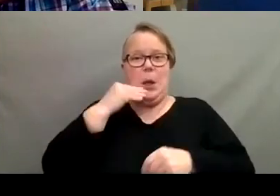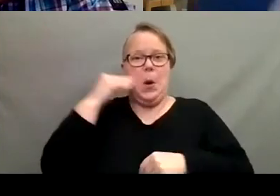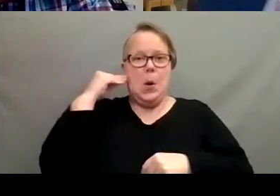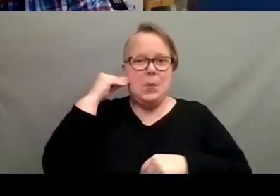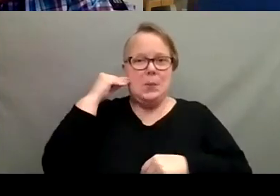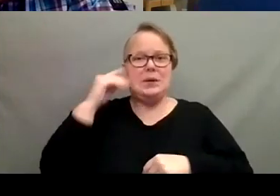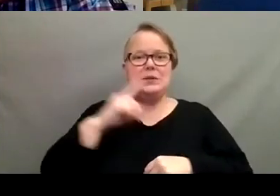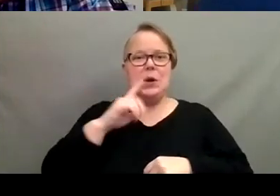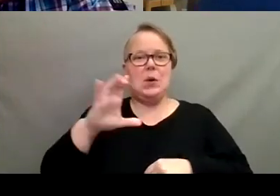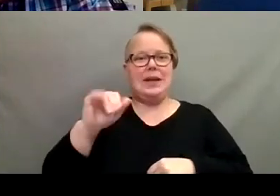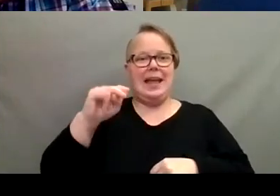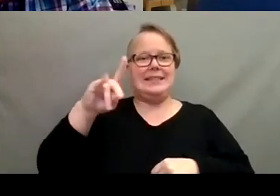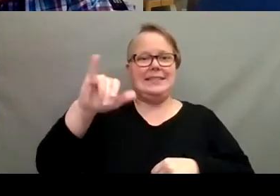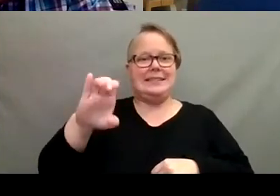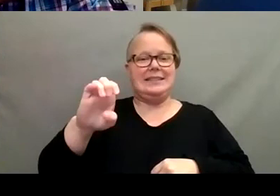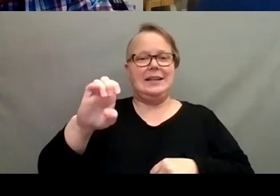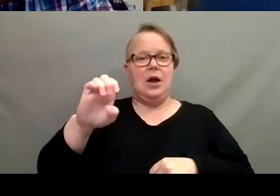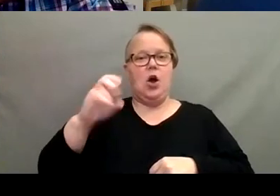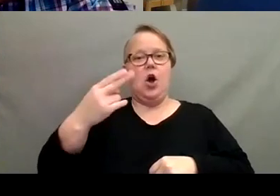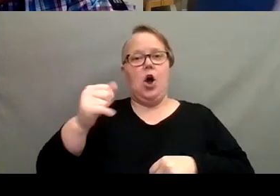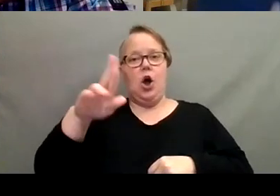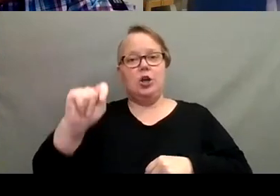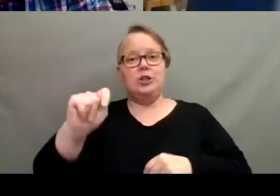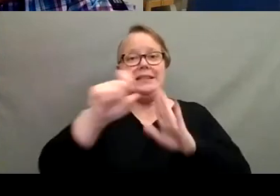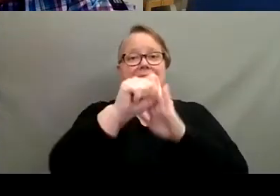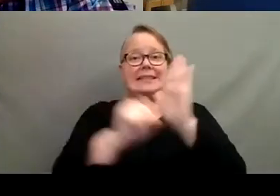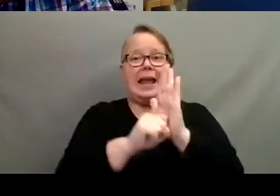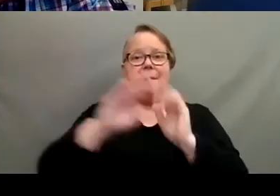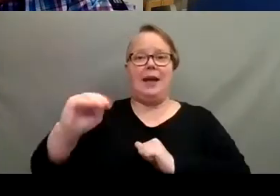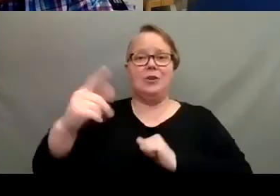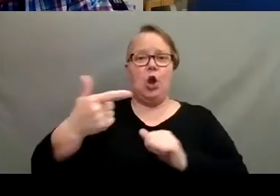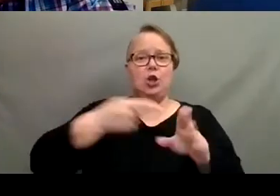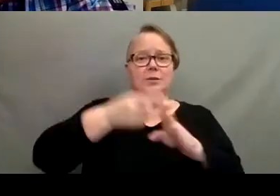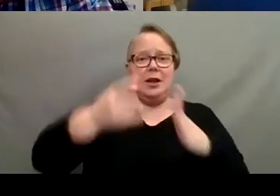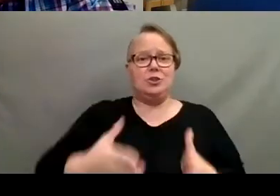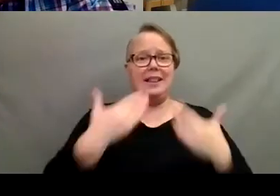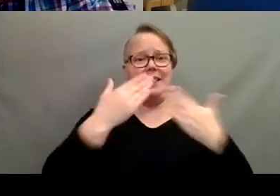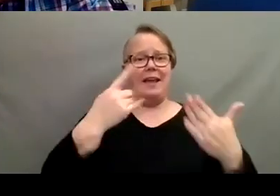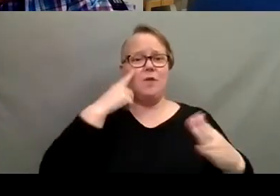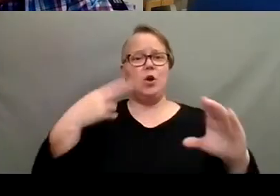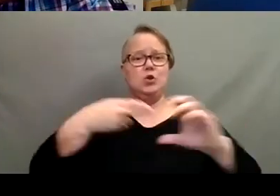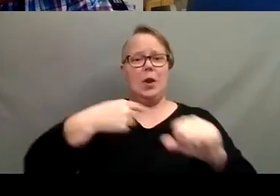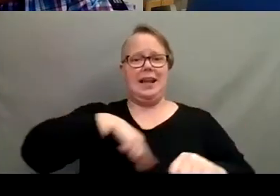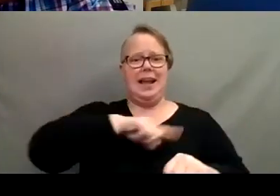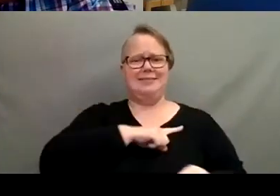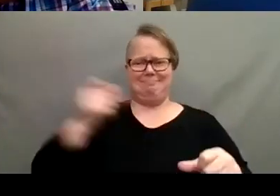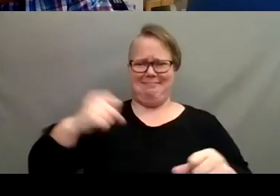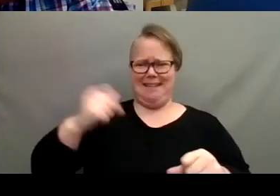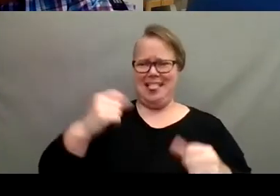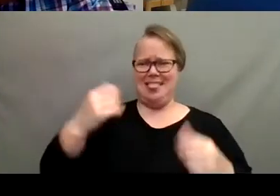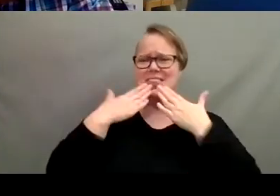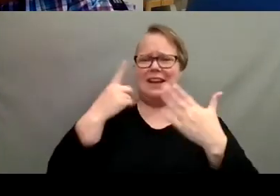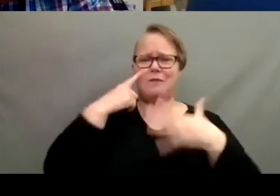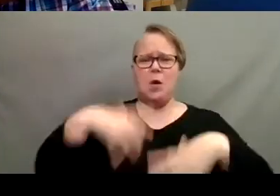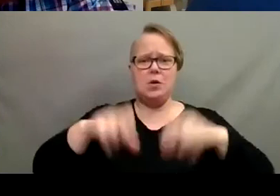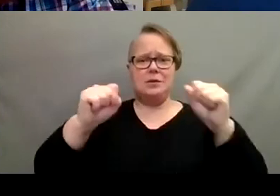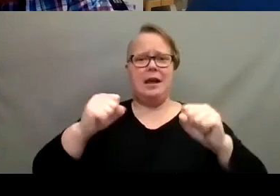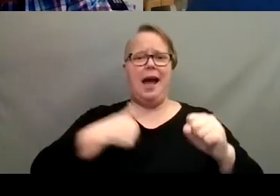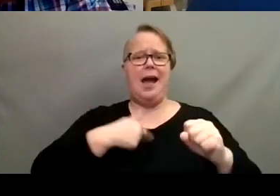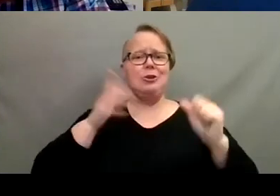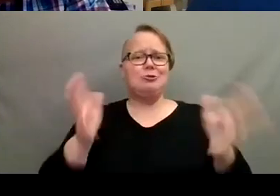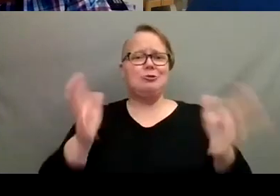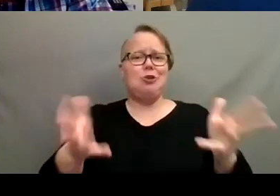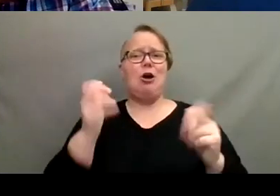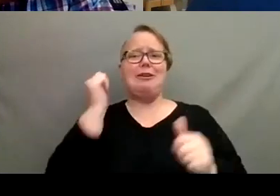Candace Hart, state master gardener specialist. Thank you for so much for being on the show today. Yeah. Thanks for having me guys. I could talk about houseplants